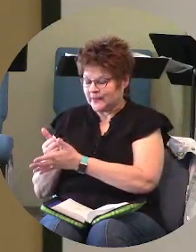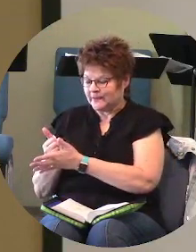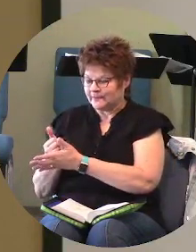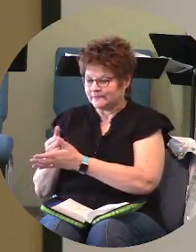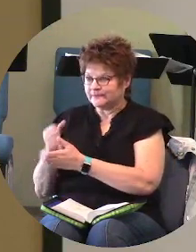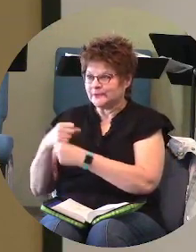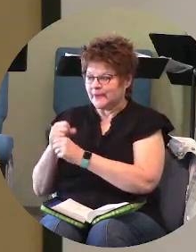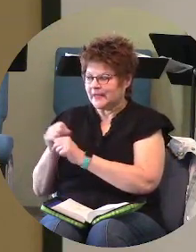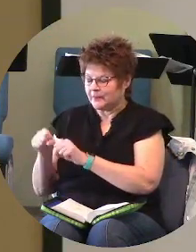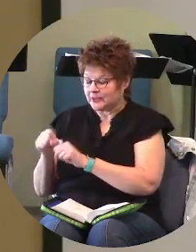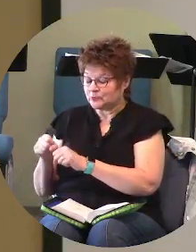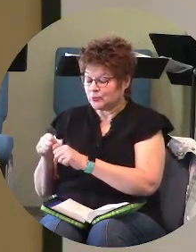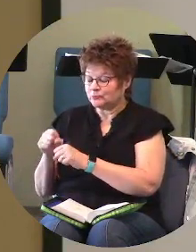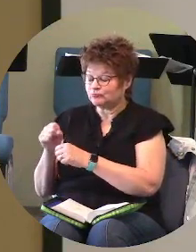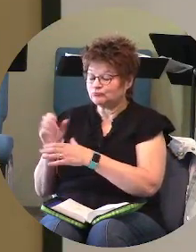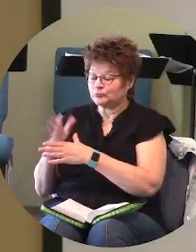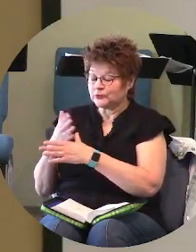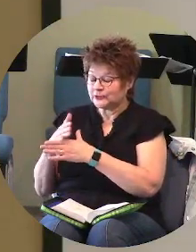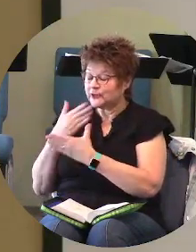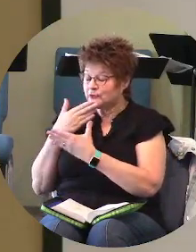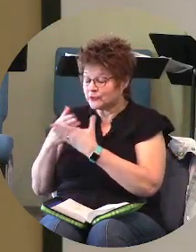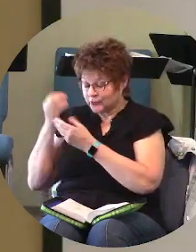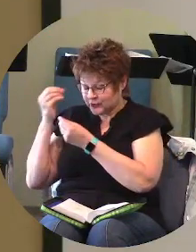to share the good news to share the gospel